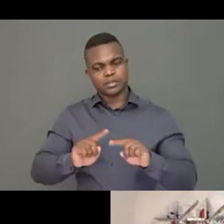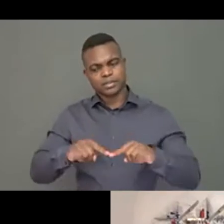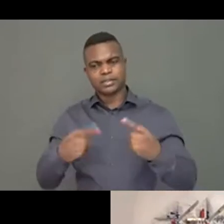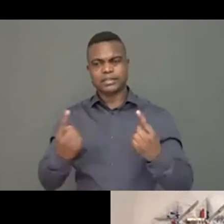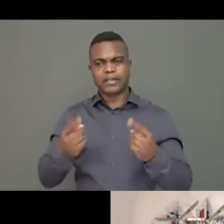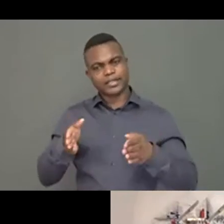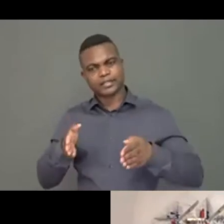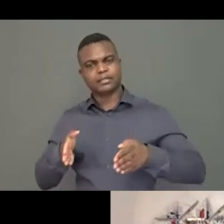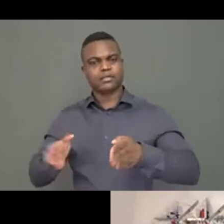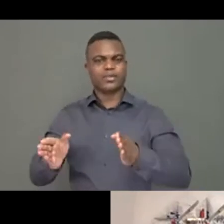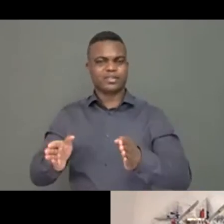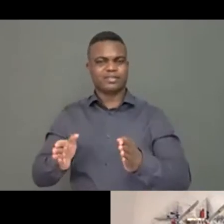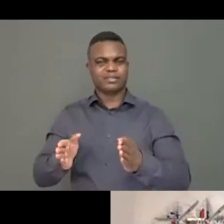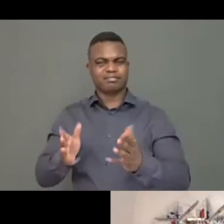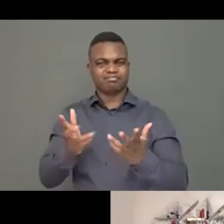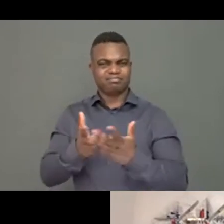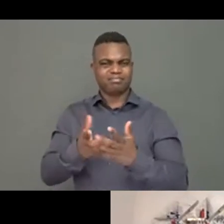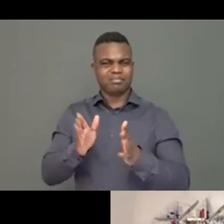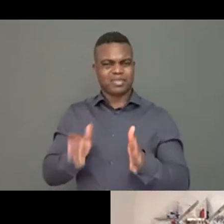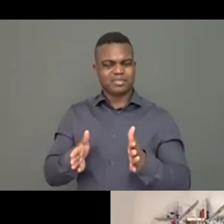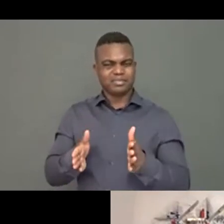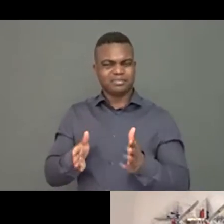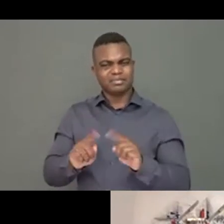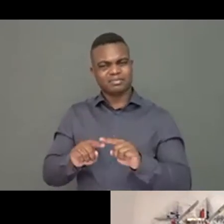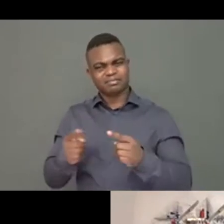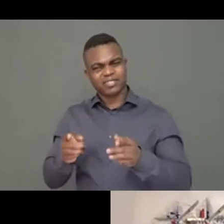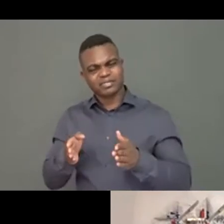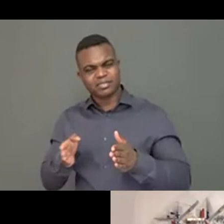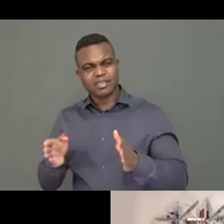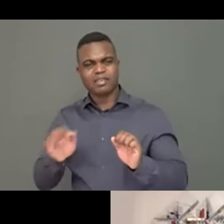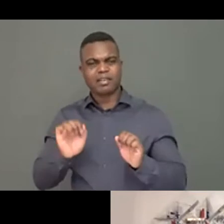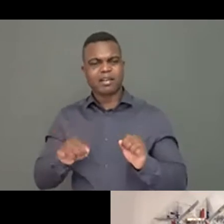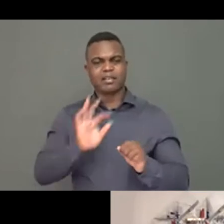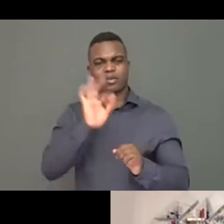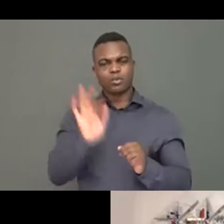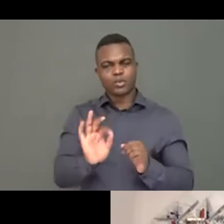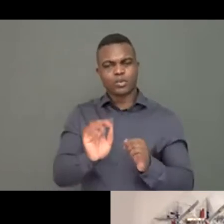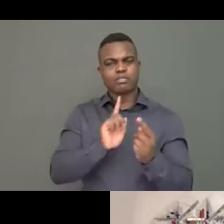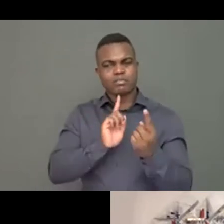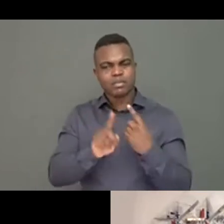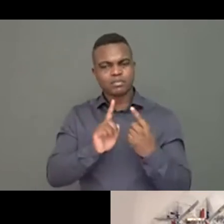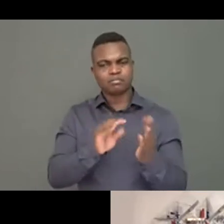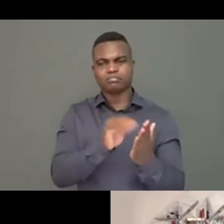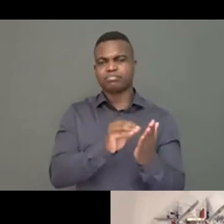effort organizations are putting in the CHS verification, to make this effort recognized by donors.